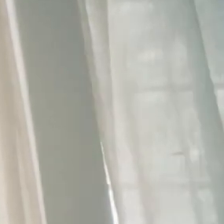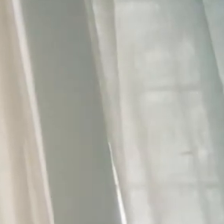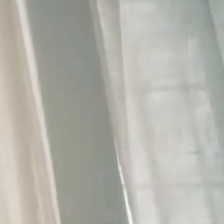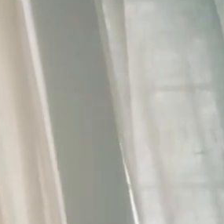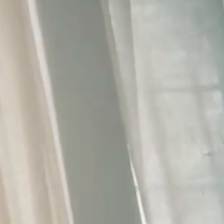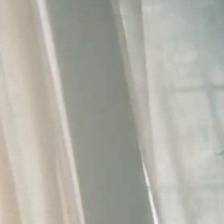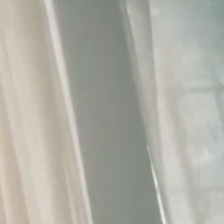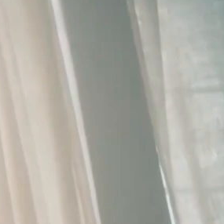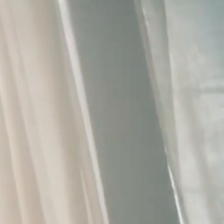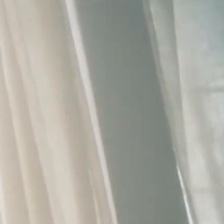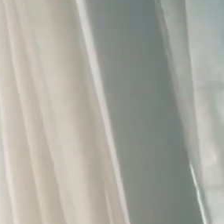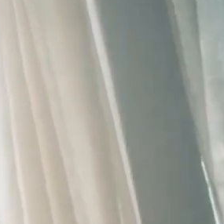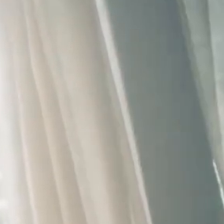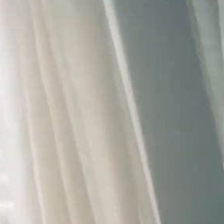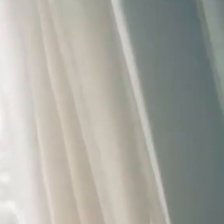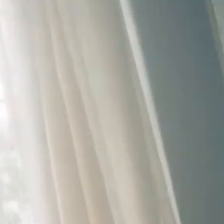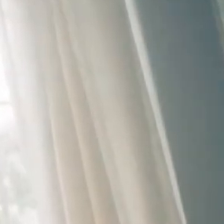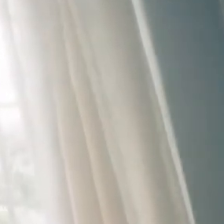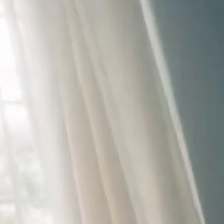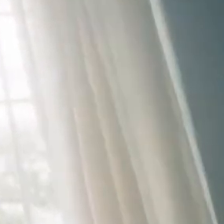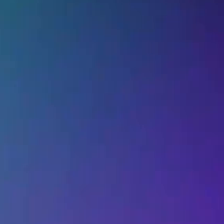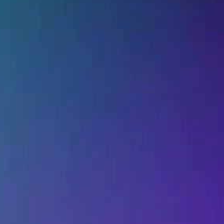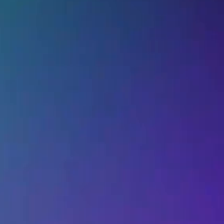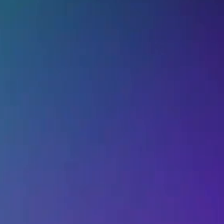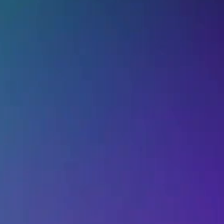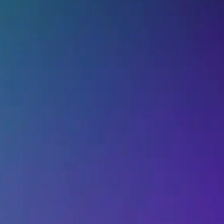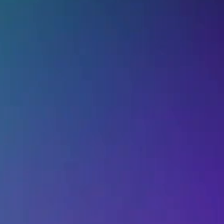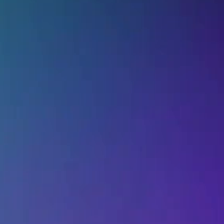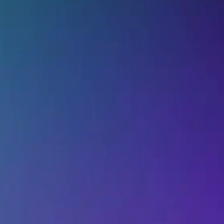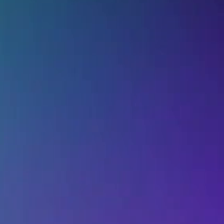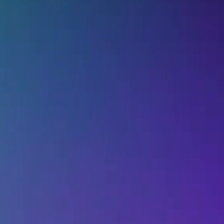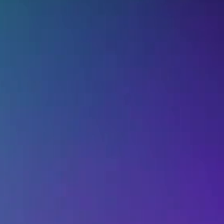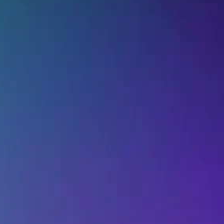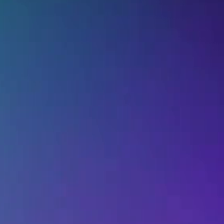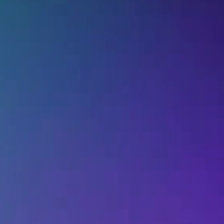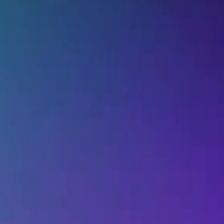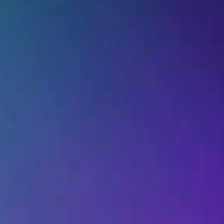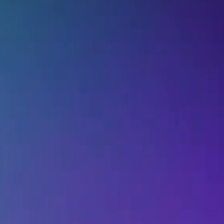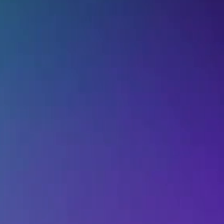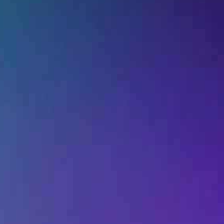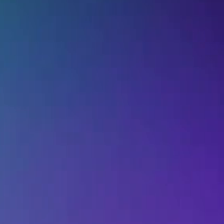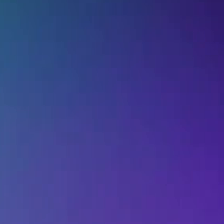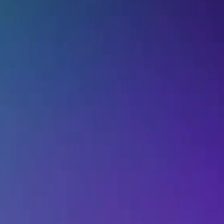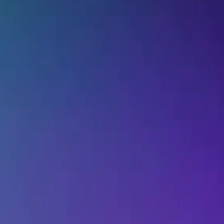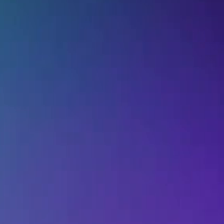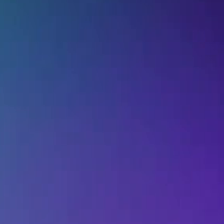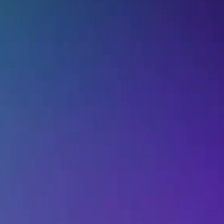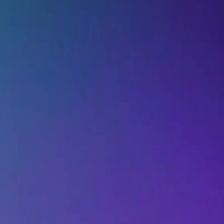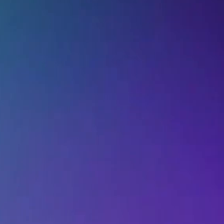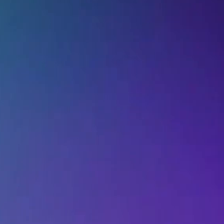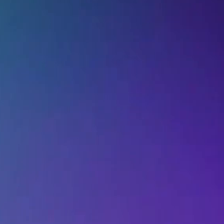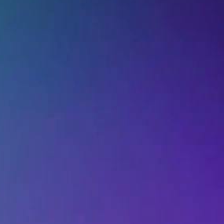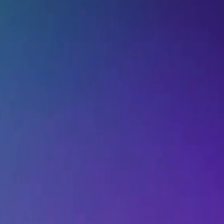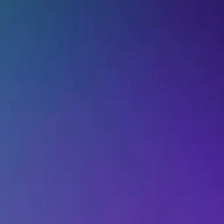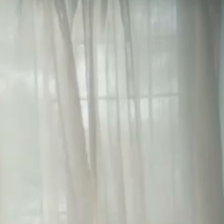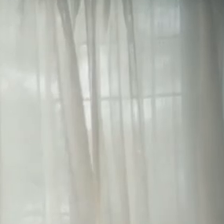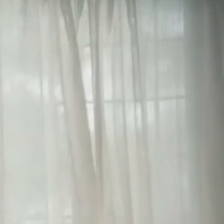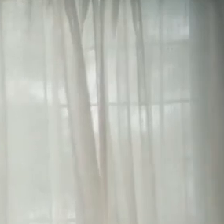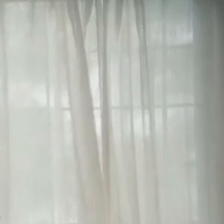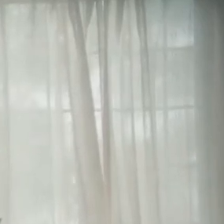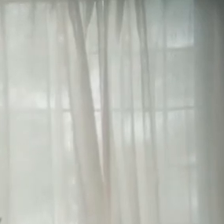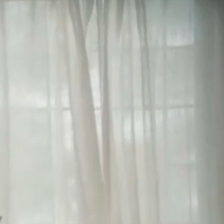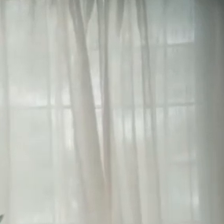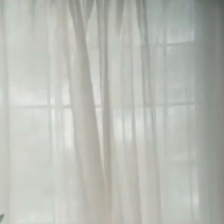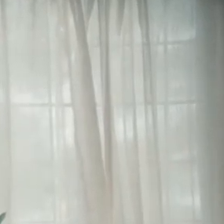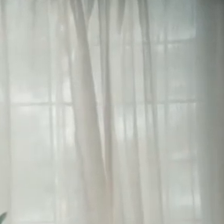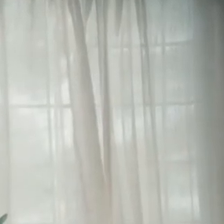I've been playing fantasy for about 30 plus years now. Nicky Pools. That was my nickname. was Nicky Pools. I used to do the hockey pool, the football pool. My